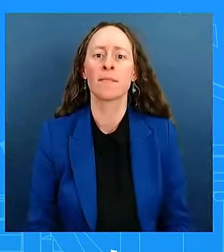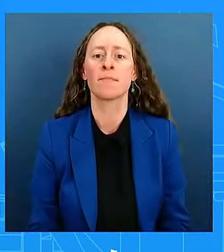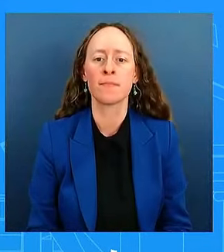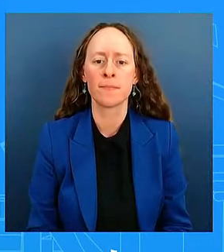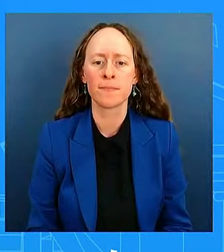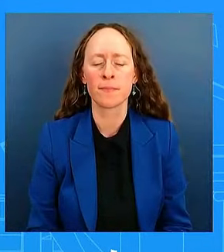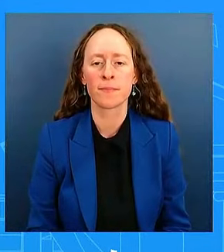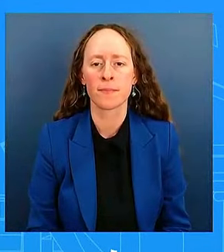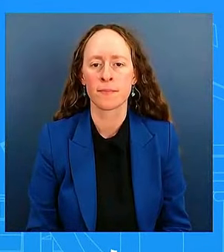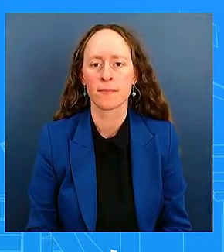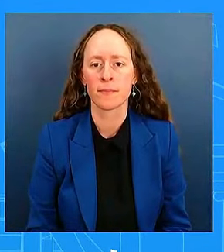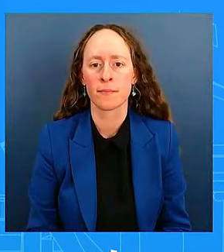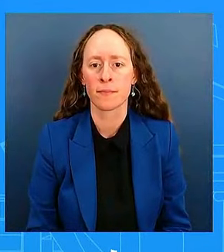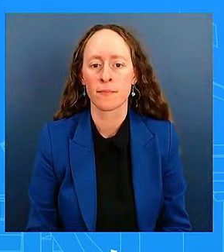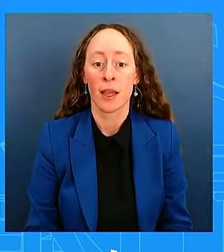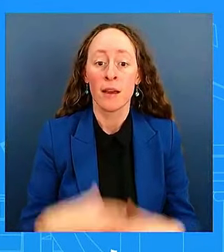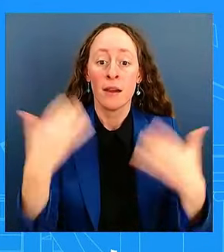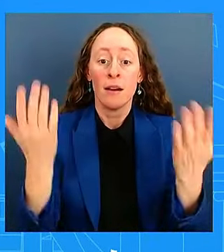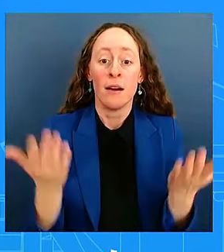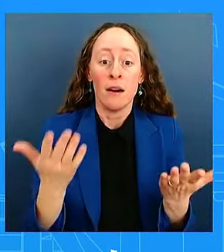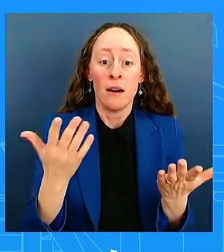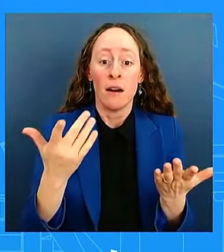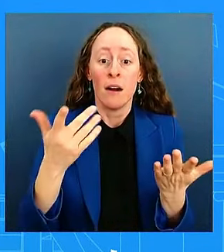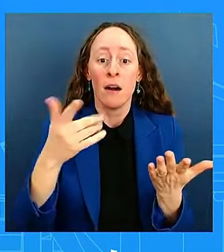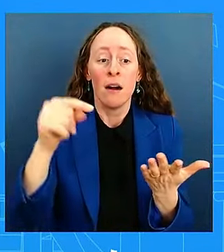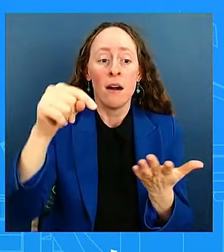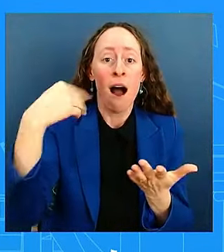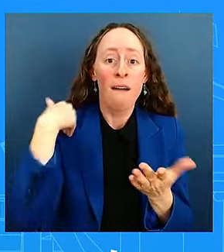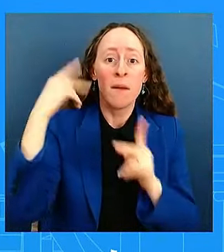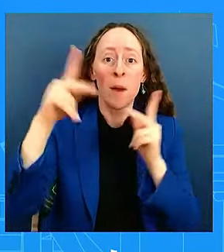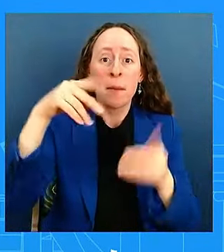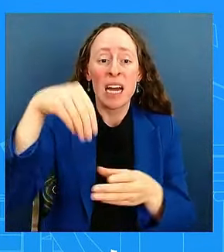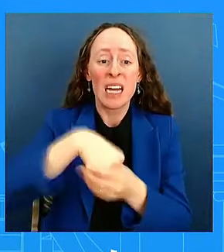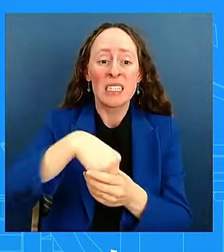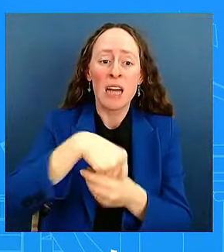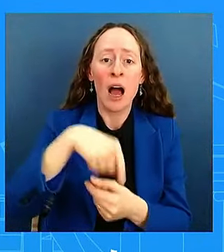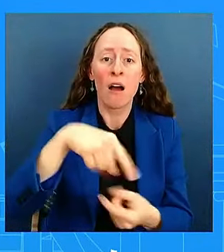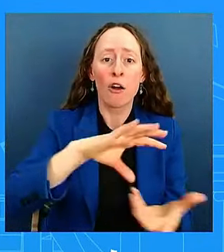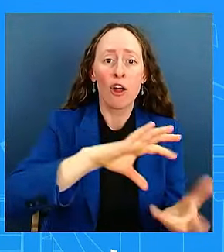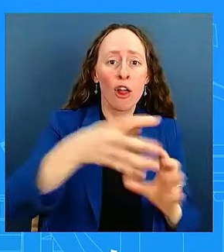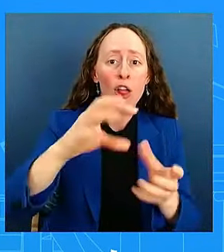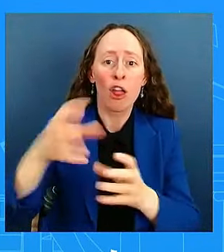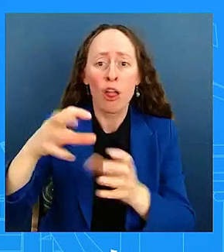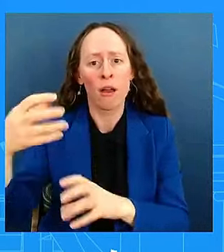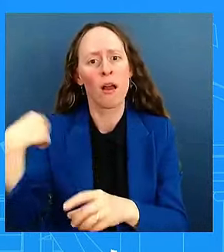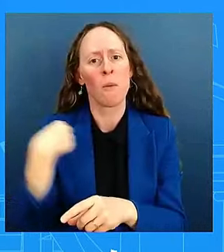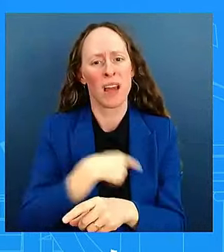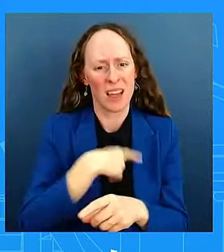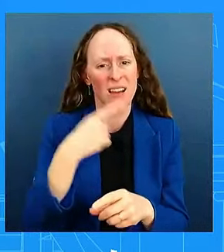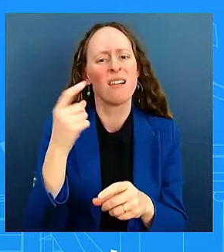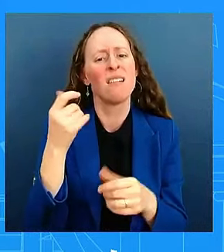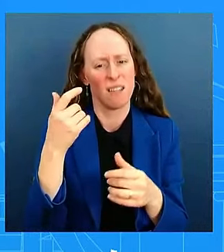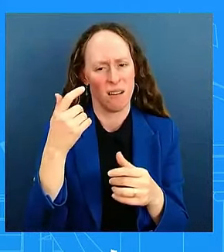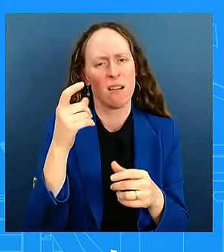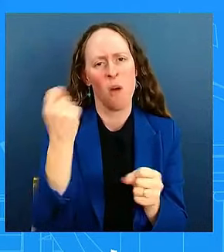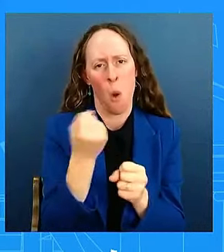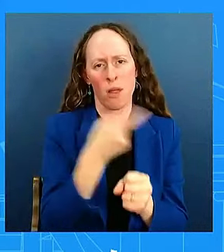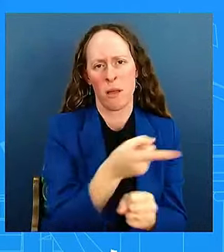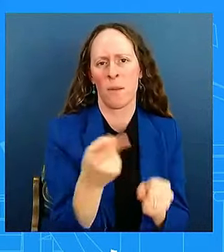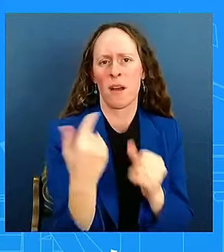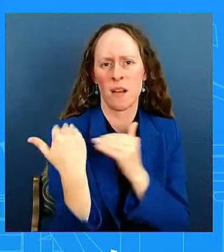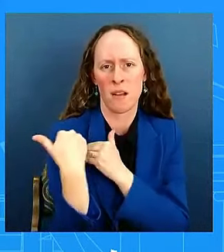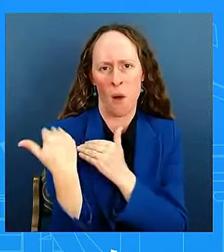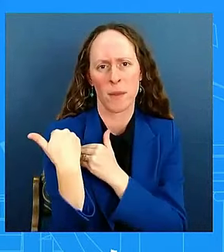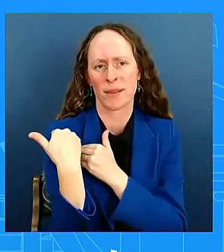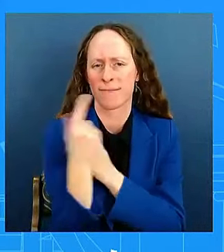institutions and committing, uh, serious human rights abuses accountable. That is our commitment. Uh, we are committed to doing our part both to